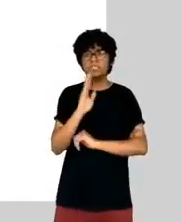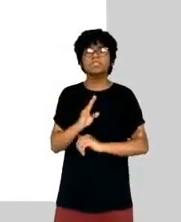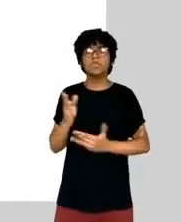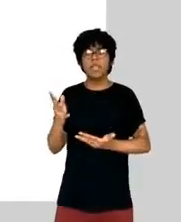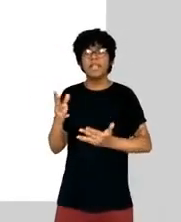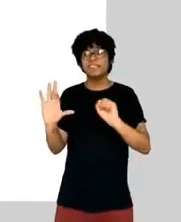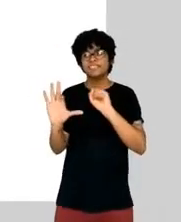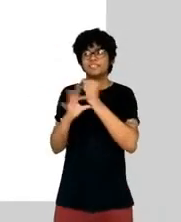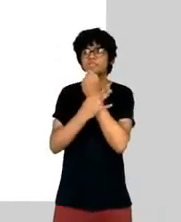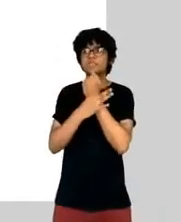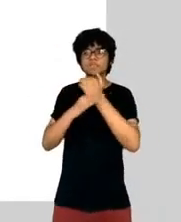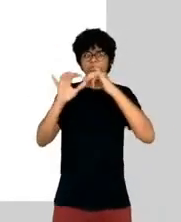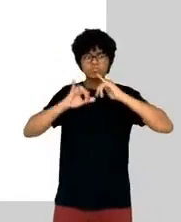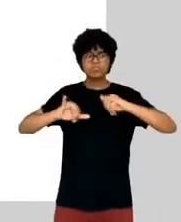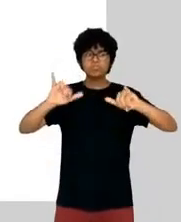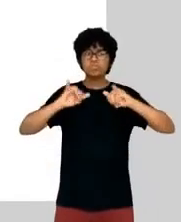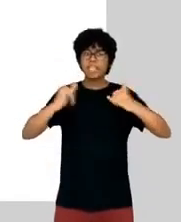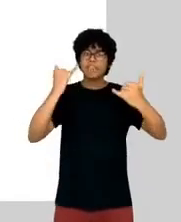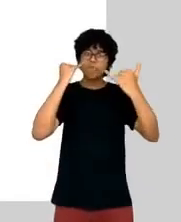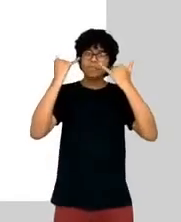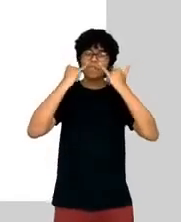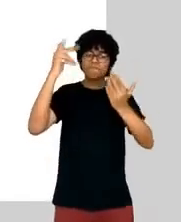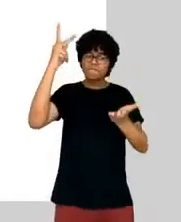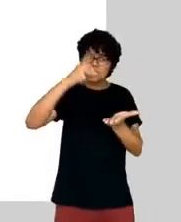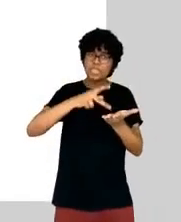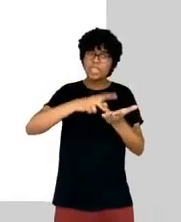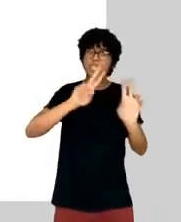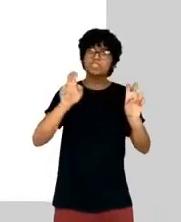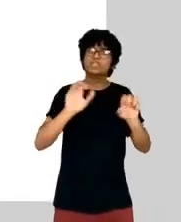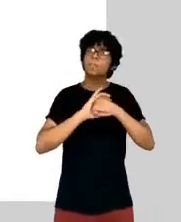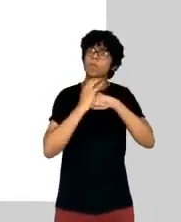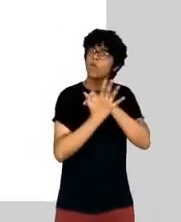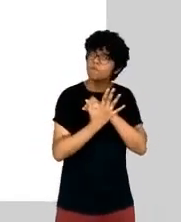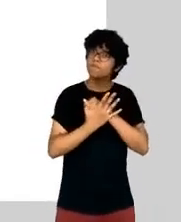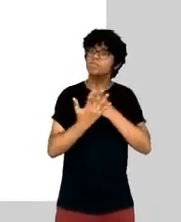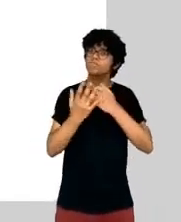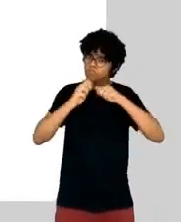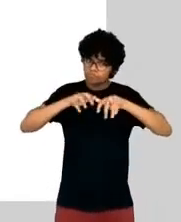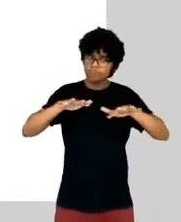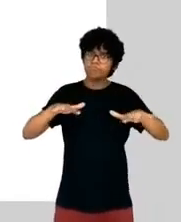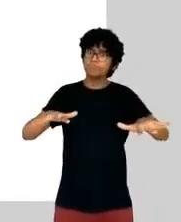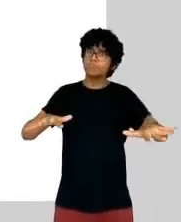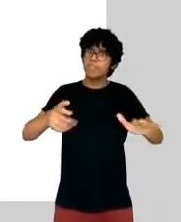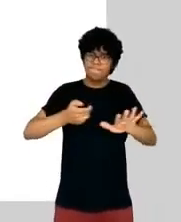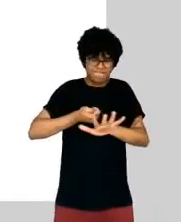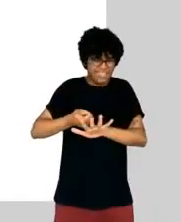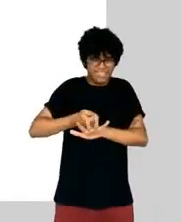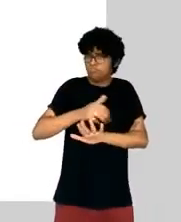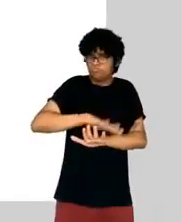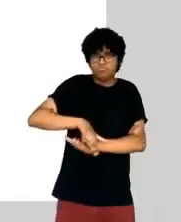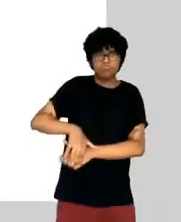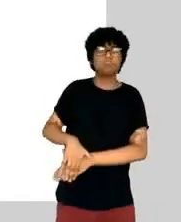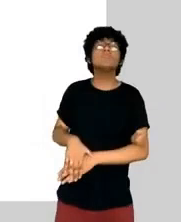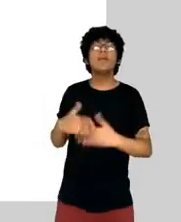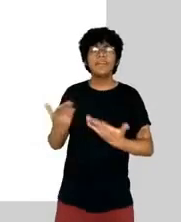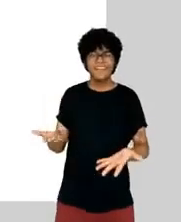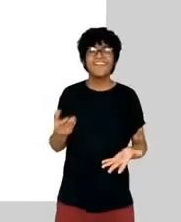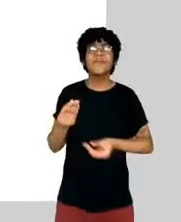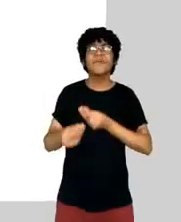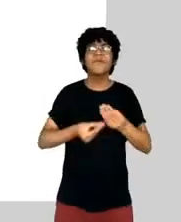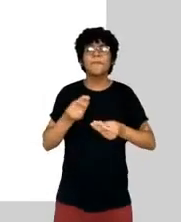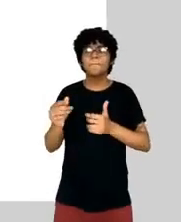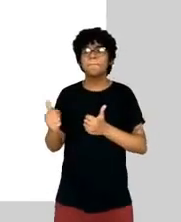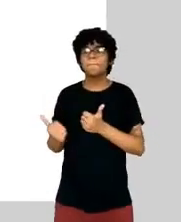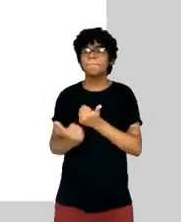We've tried to support that basic capability, collaboration inside the newsroom and beyond individual newsrooms,